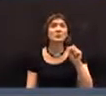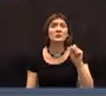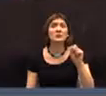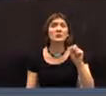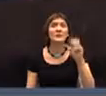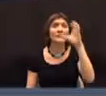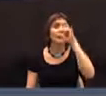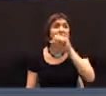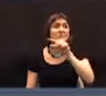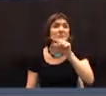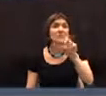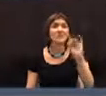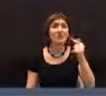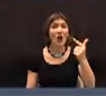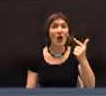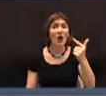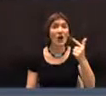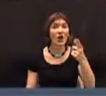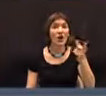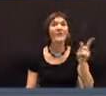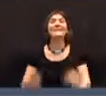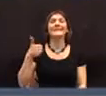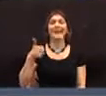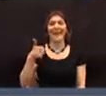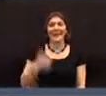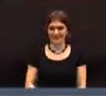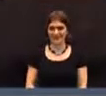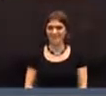catch it either. Douglas France. Yay.